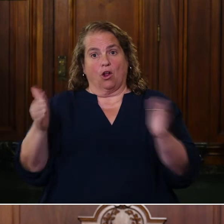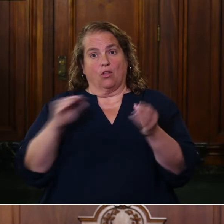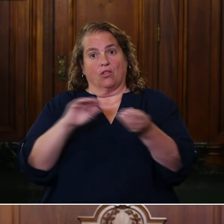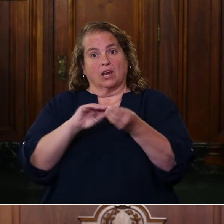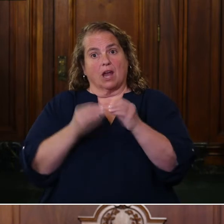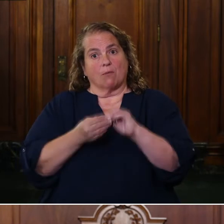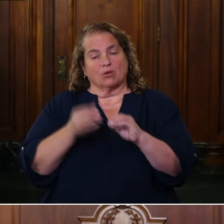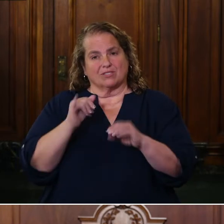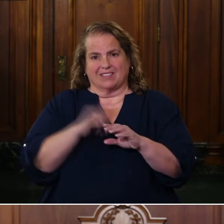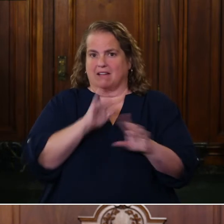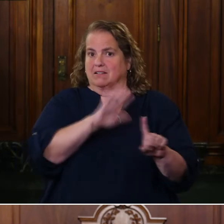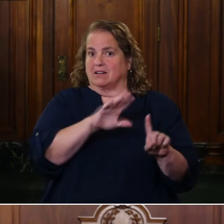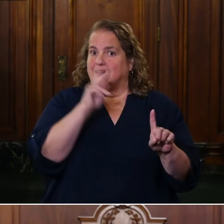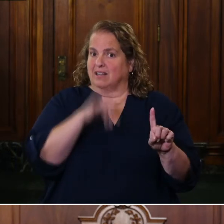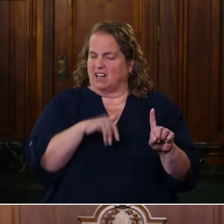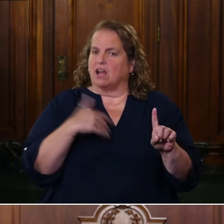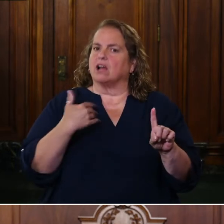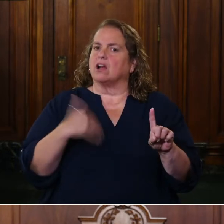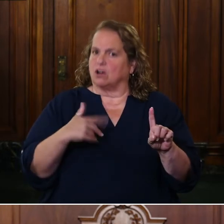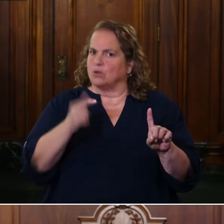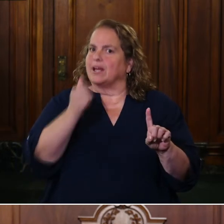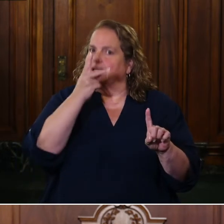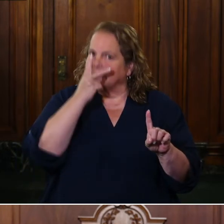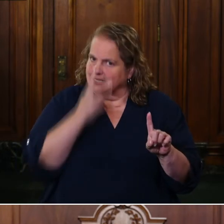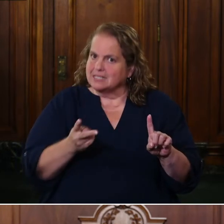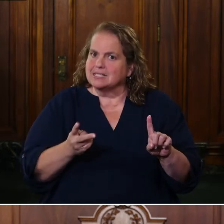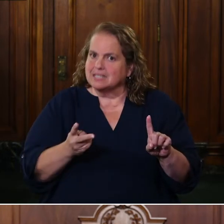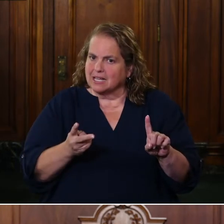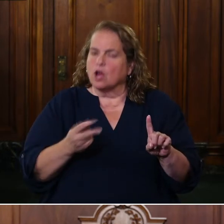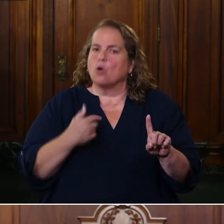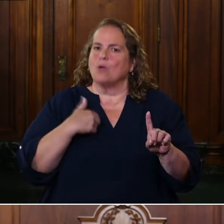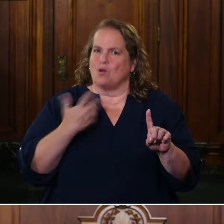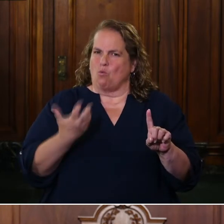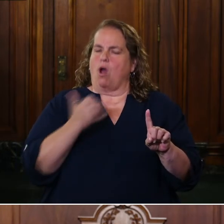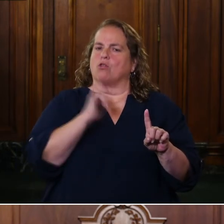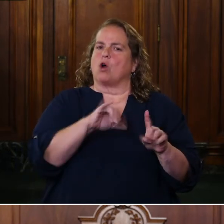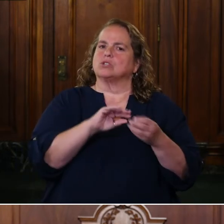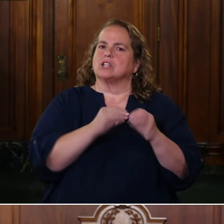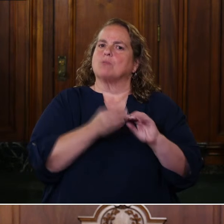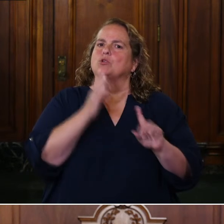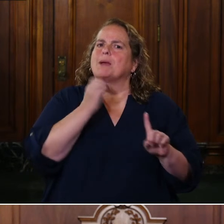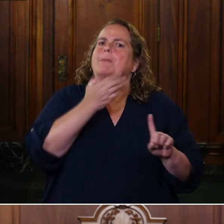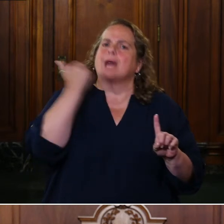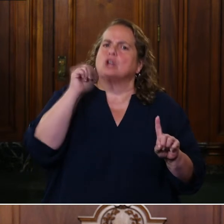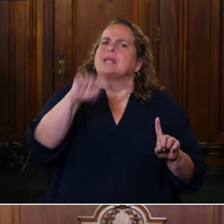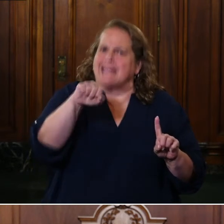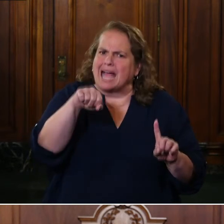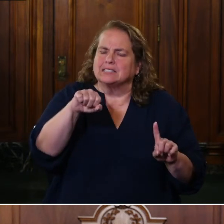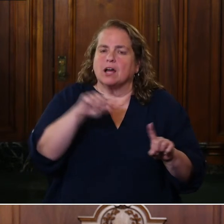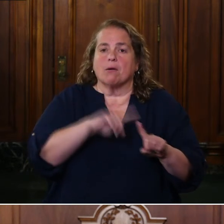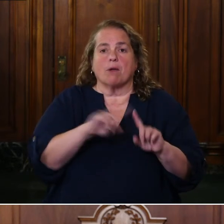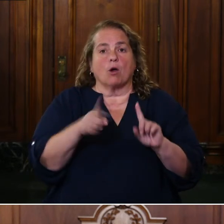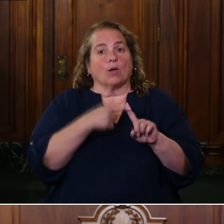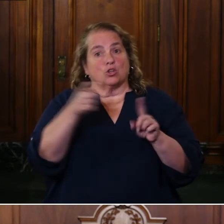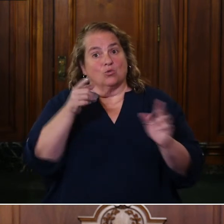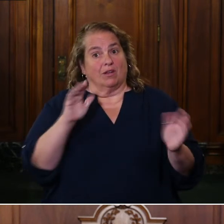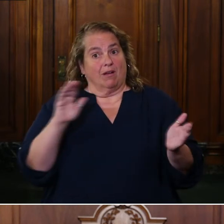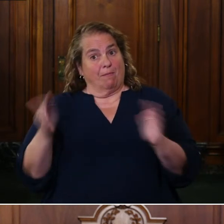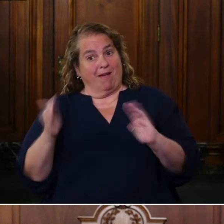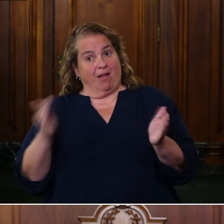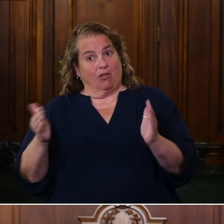Kentucky, and, and they do, they, we want to, we want those numbers to be better. But when you compare them